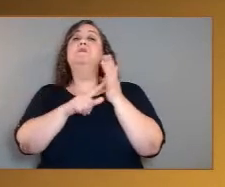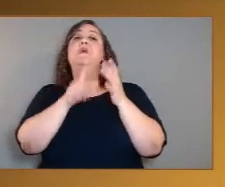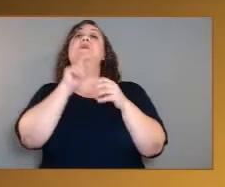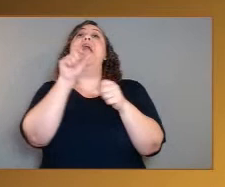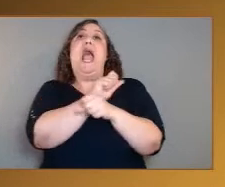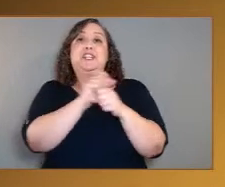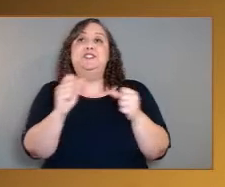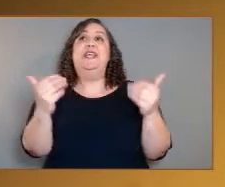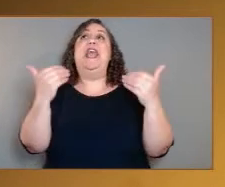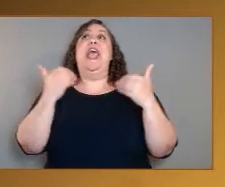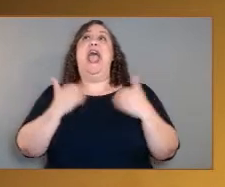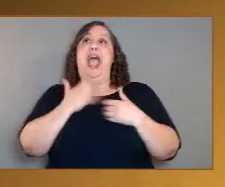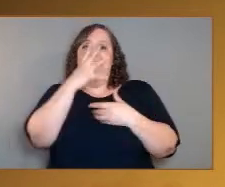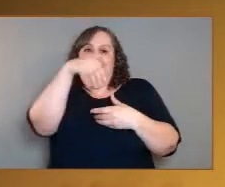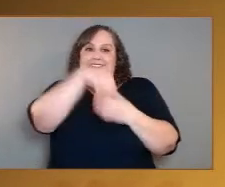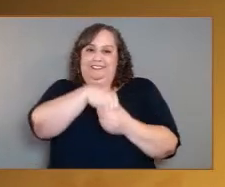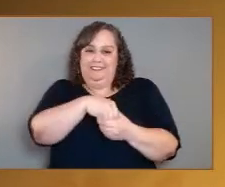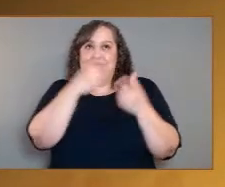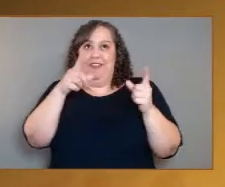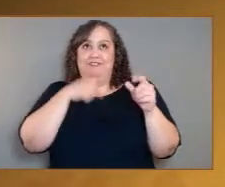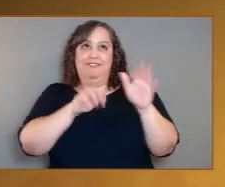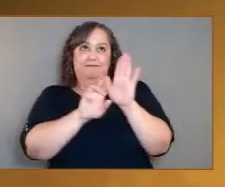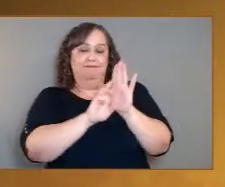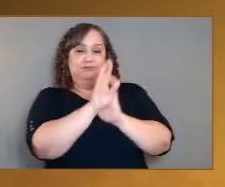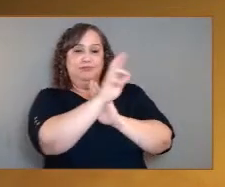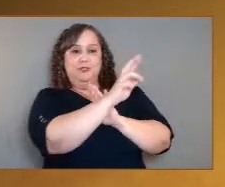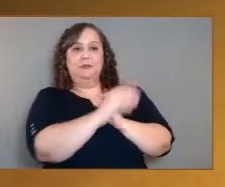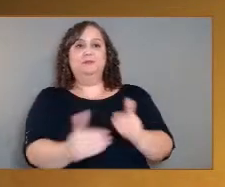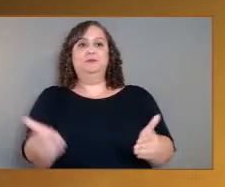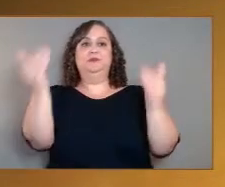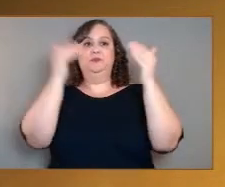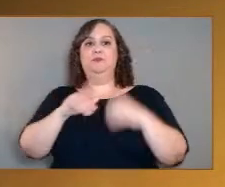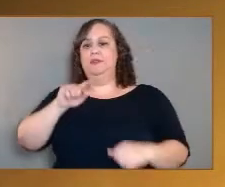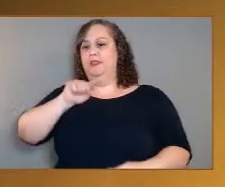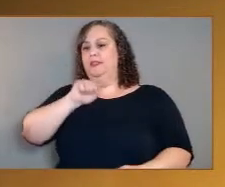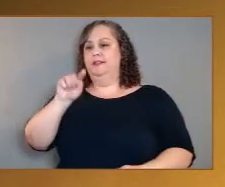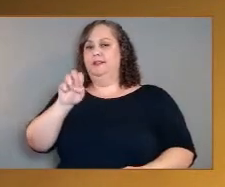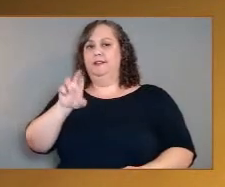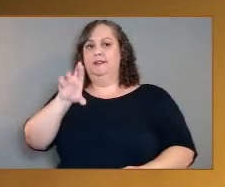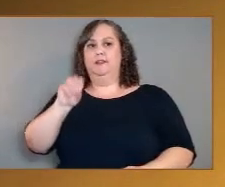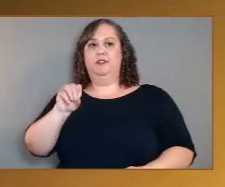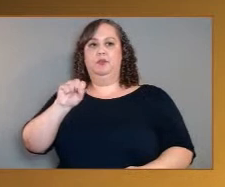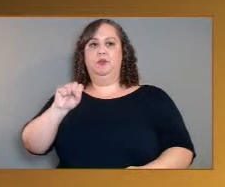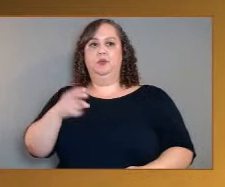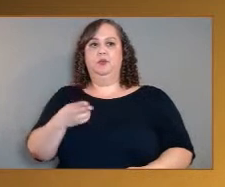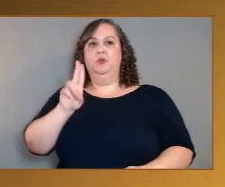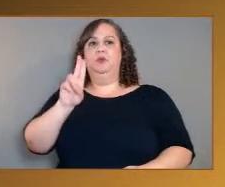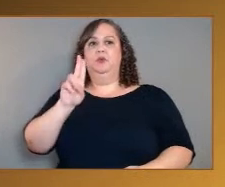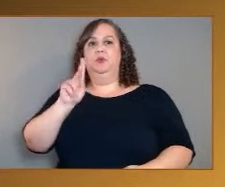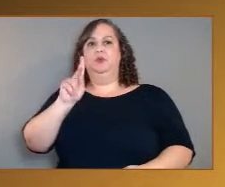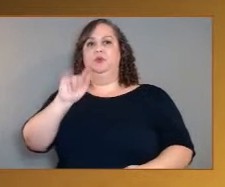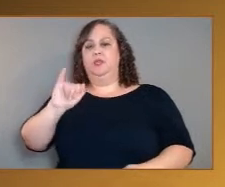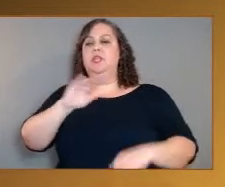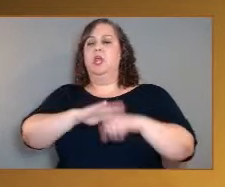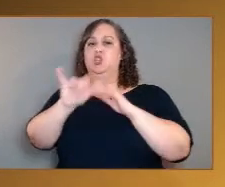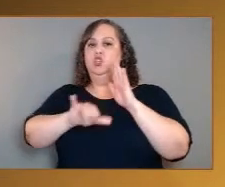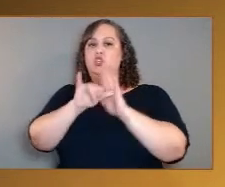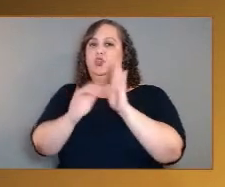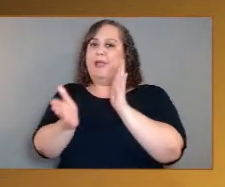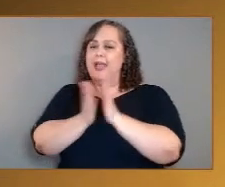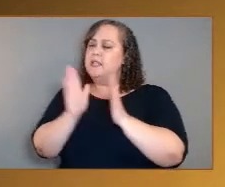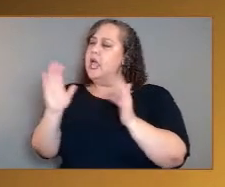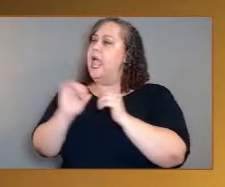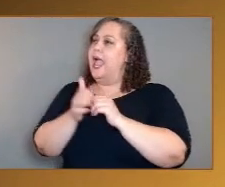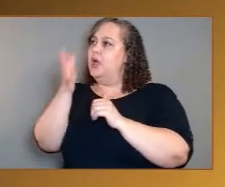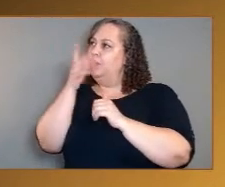Great. Zero Shuki on YouTube asks, how are you going to keep the spacecraft up and running as long as possible